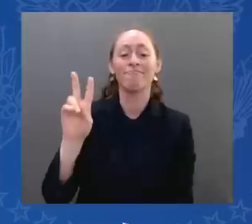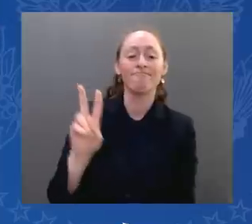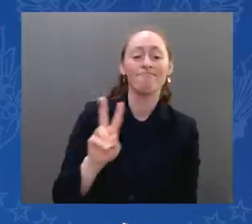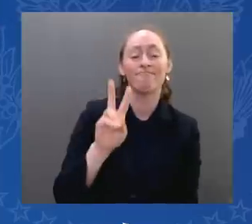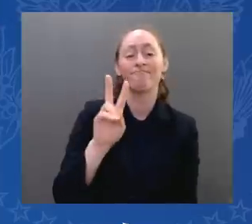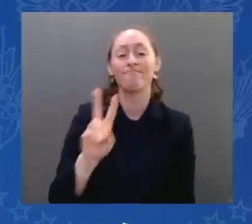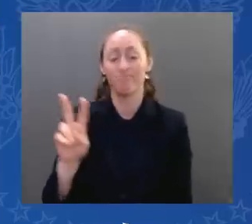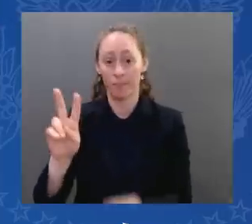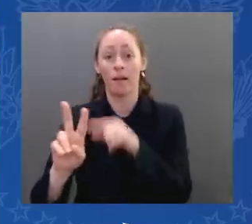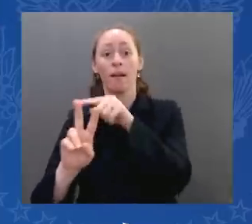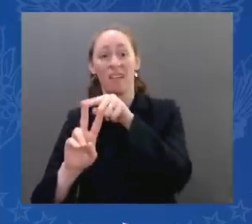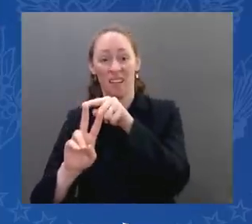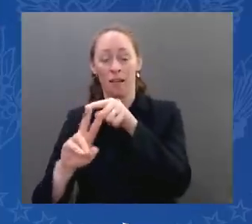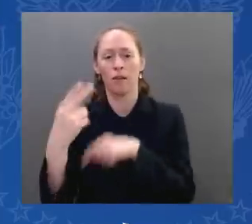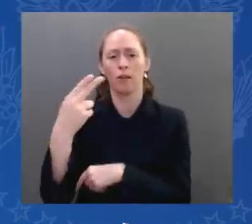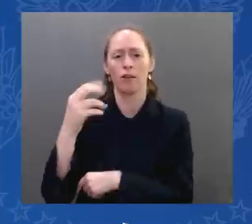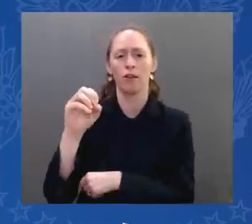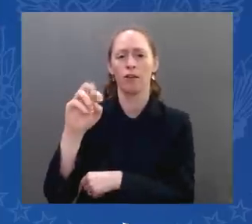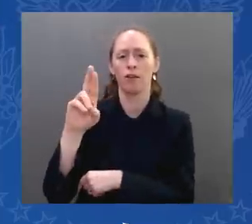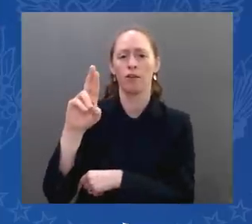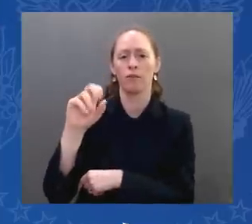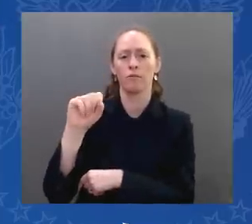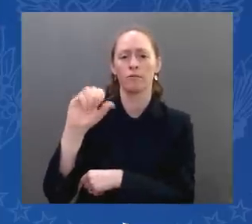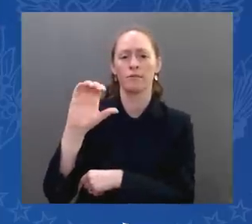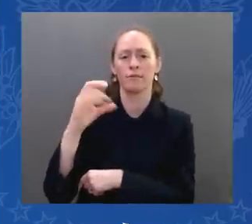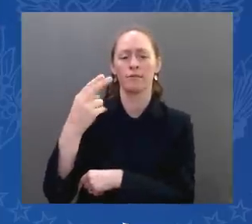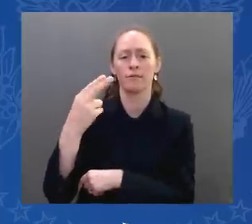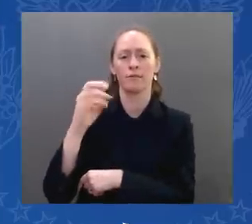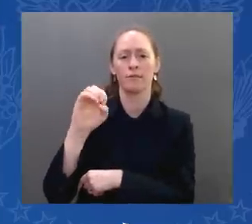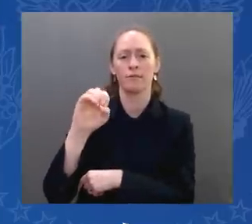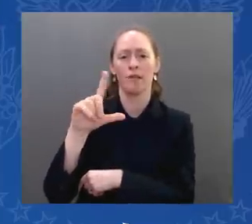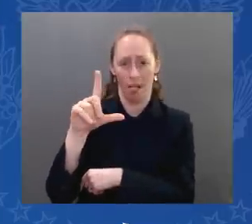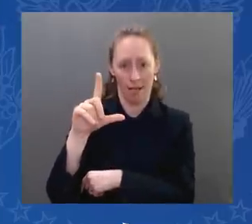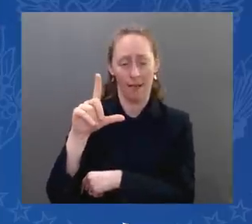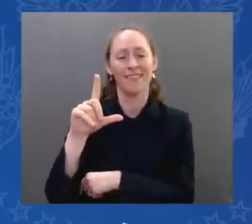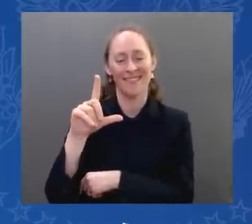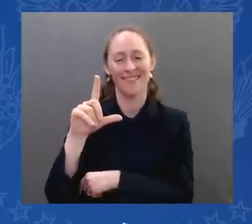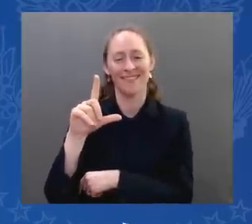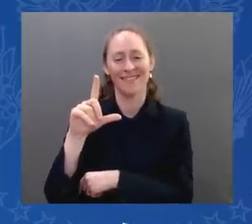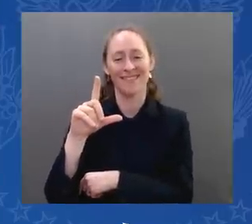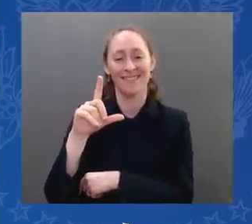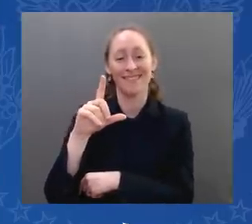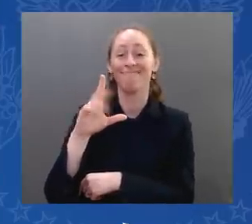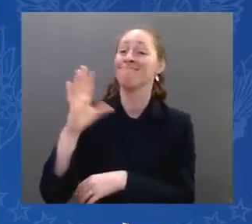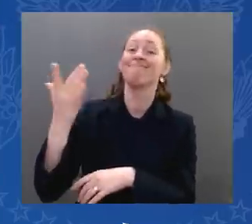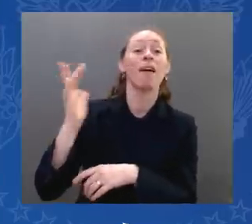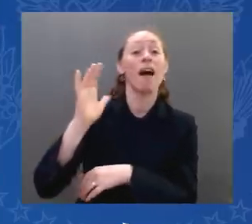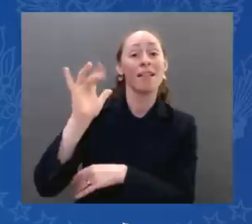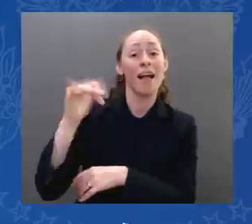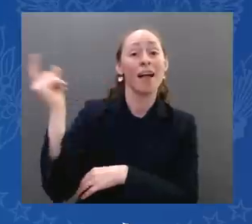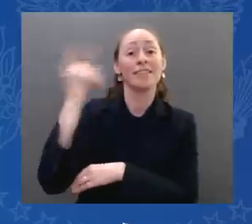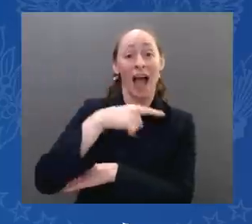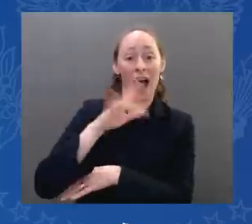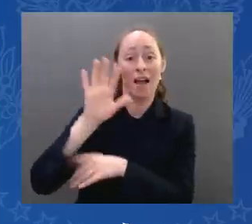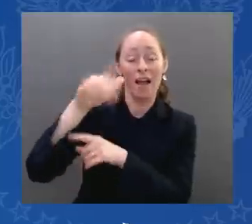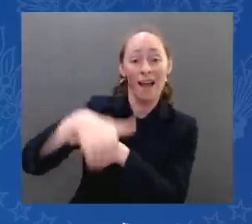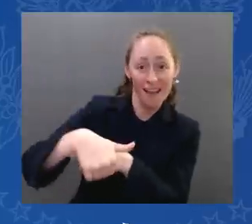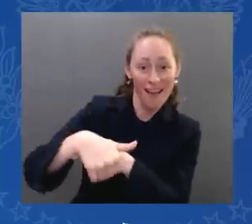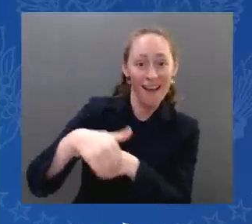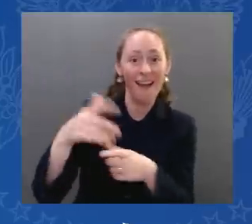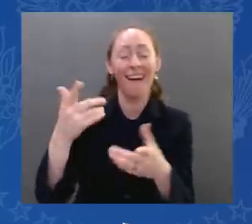were praying. In the State of Israel, Mr. President, our legs pray every single day.